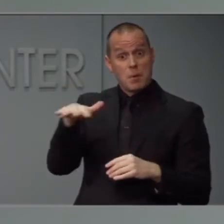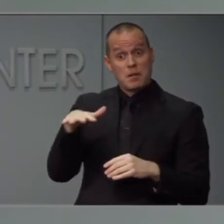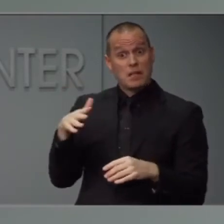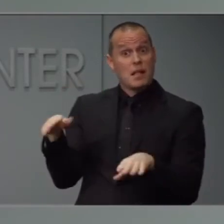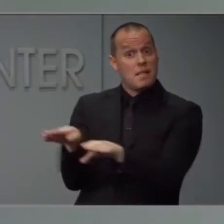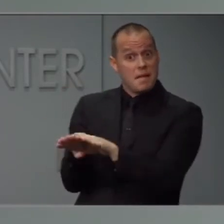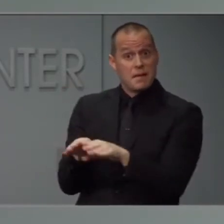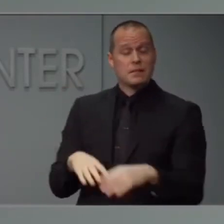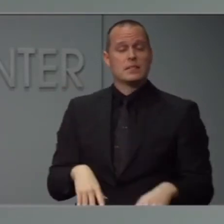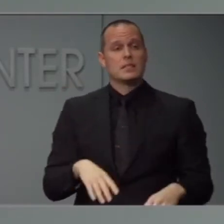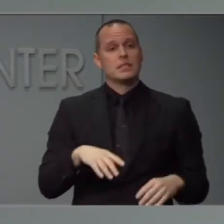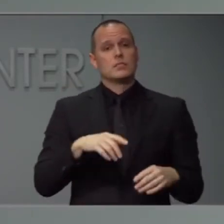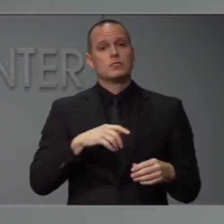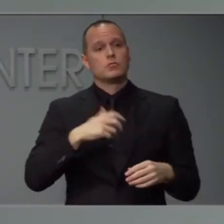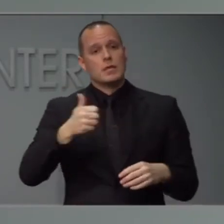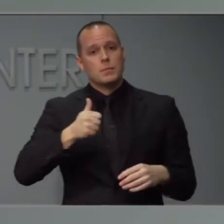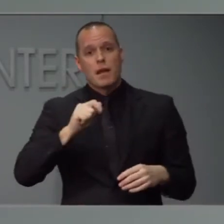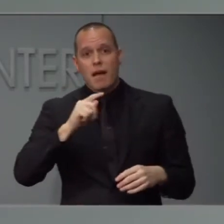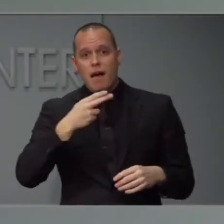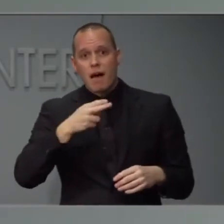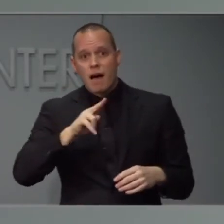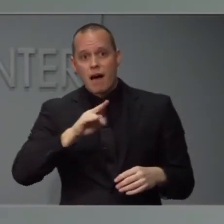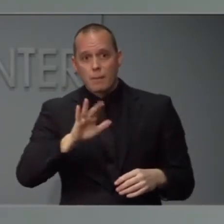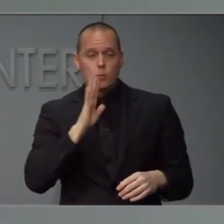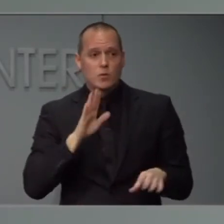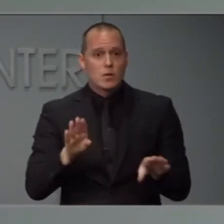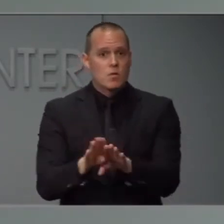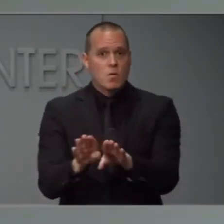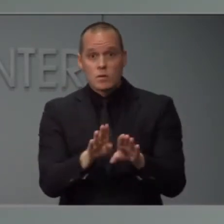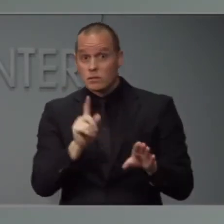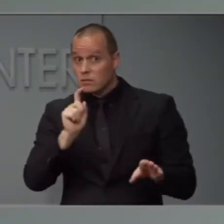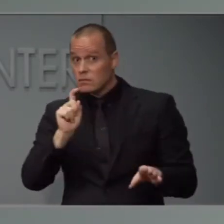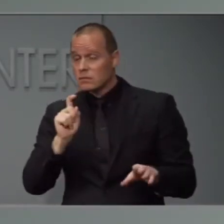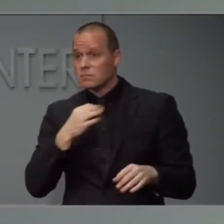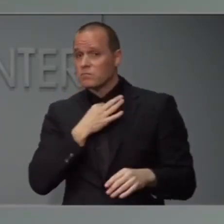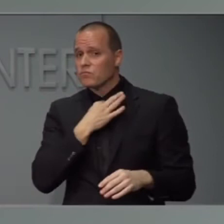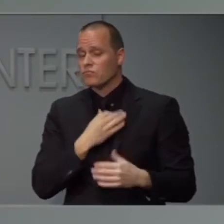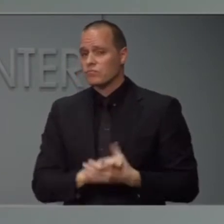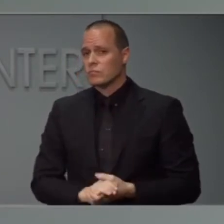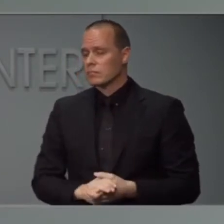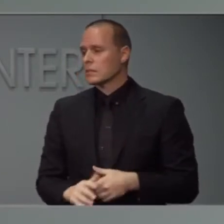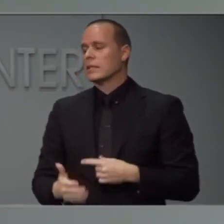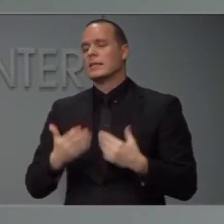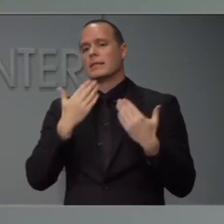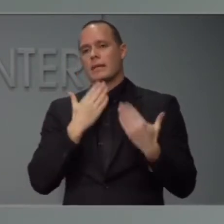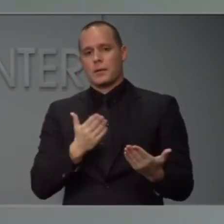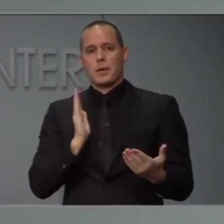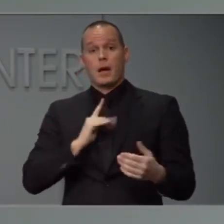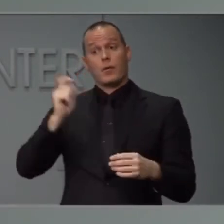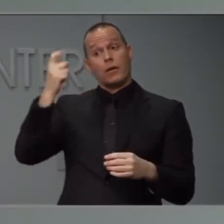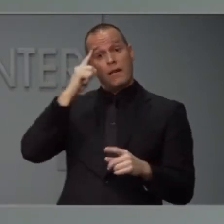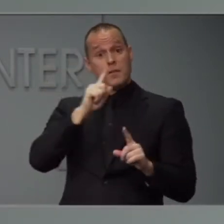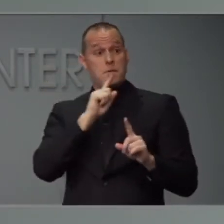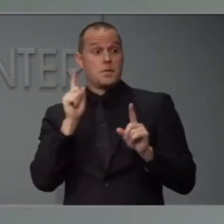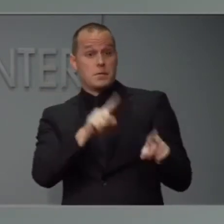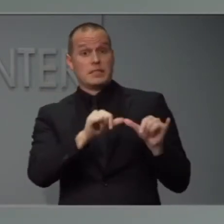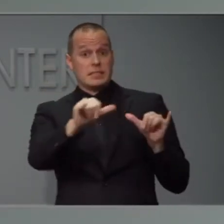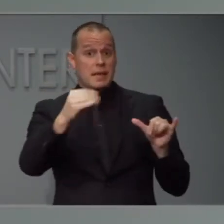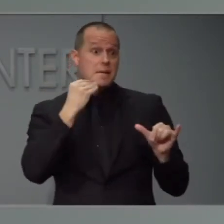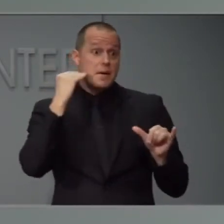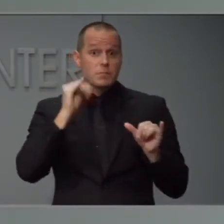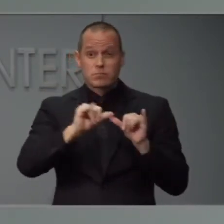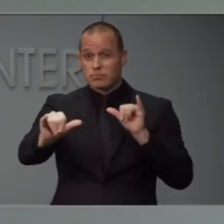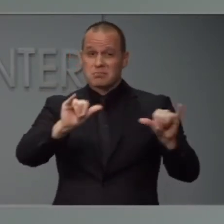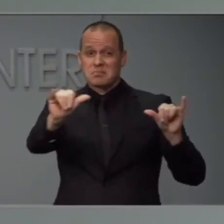transportation hubs or possibly the border? Thank you for that question. Our expectation with the governor's order to stay at home today,